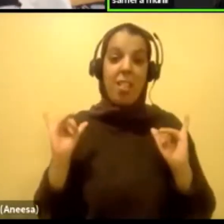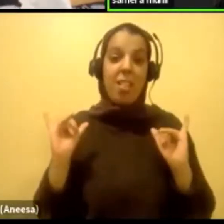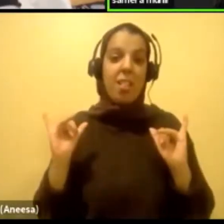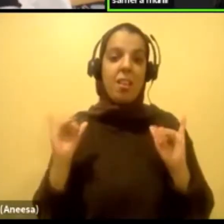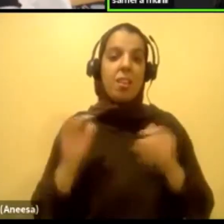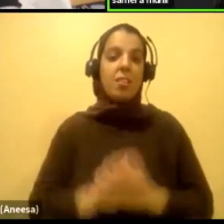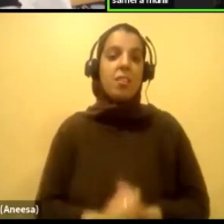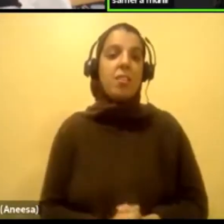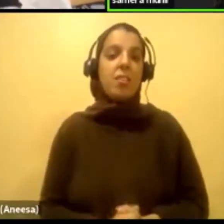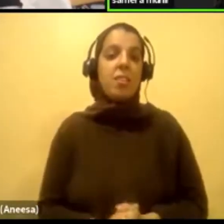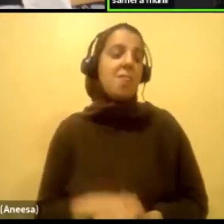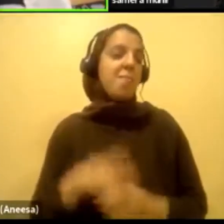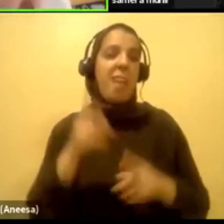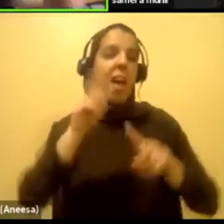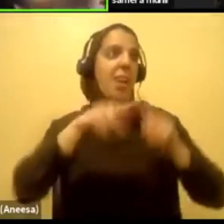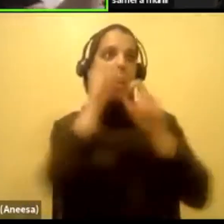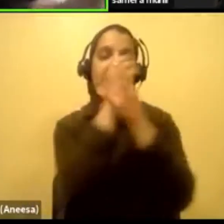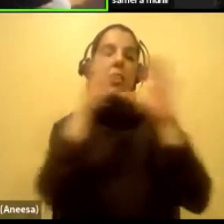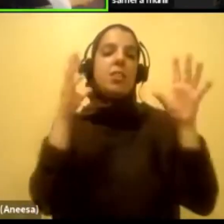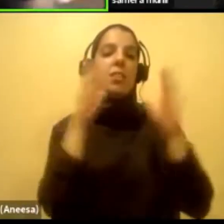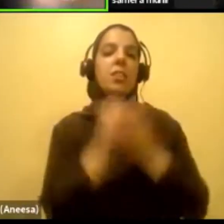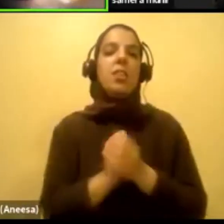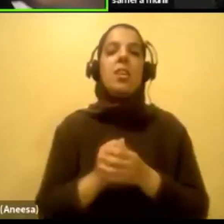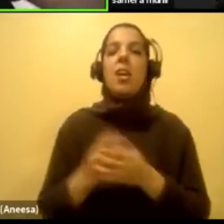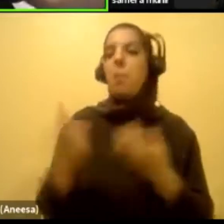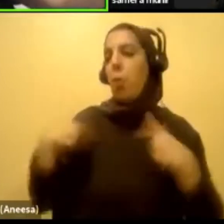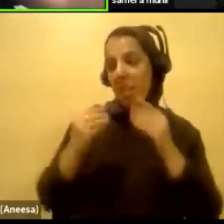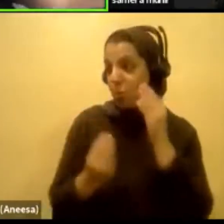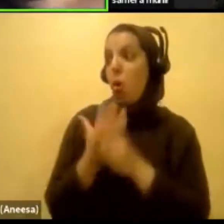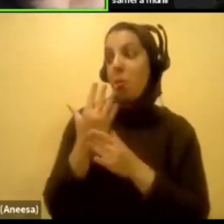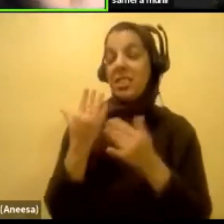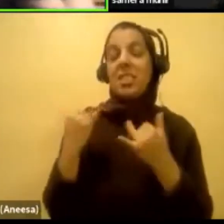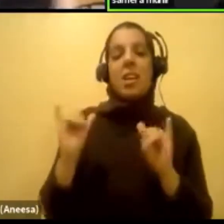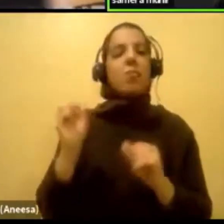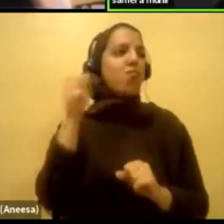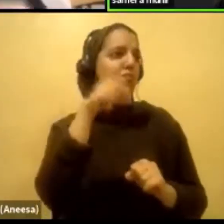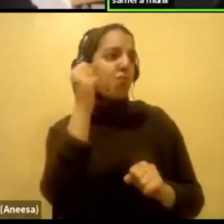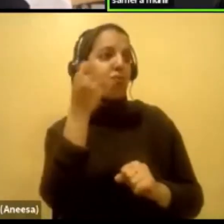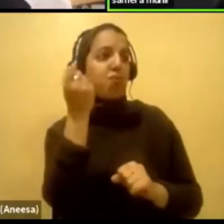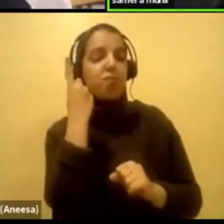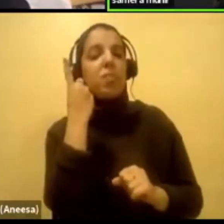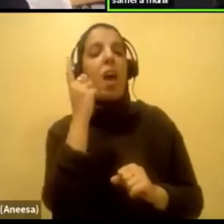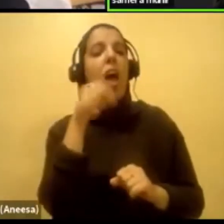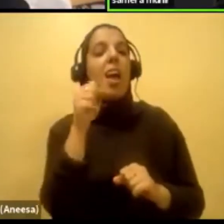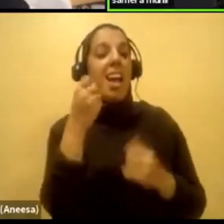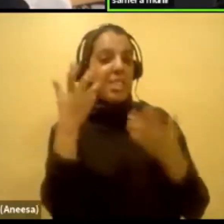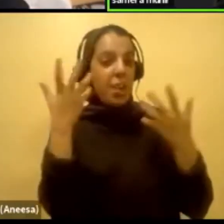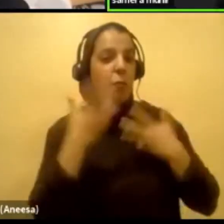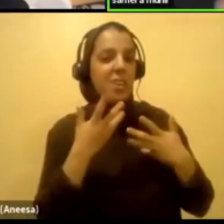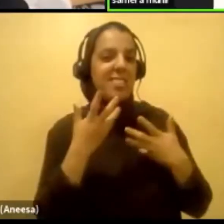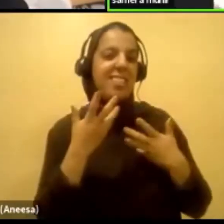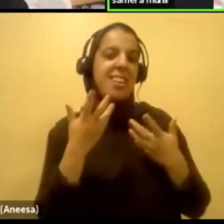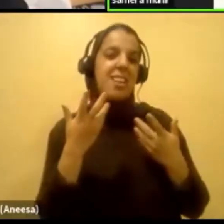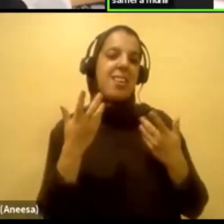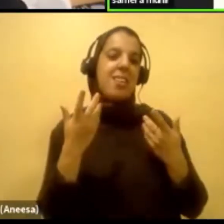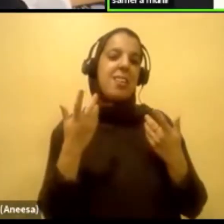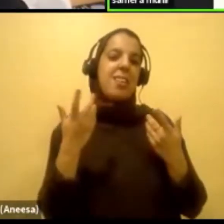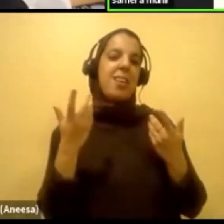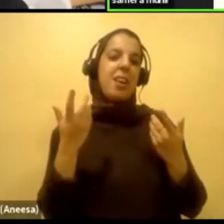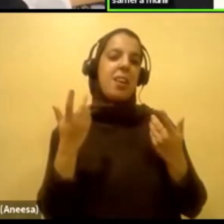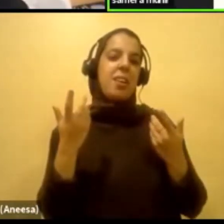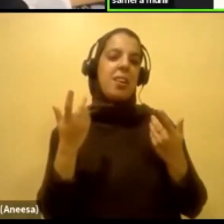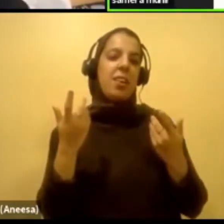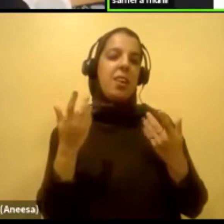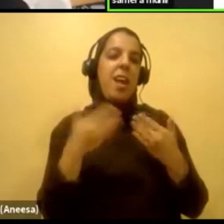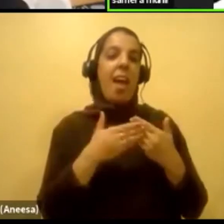Yeah, I can't even, but we move, we move, we grow. of course, like, and it's unfortunate, like, it's kind of one of those things you're like, when